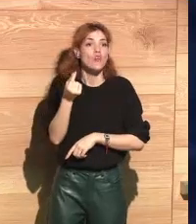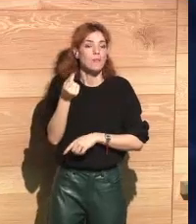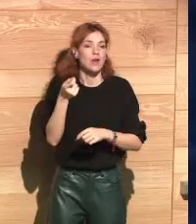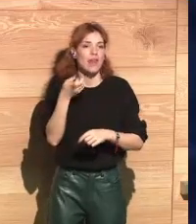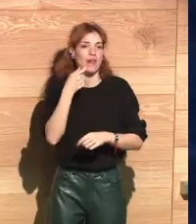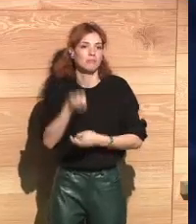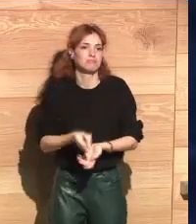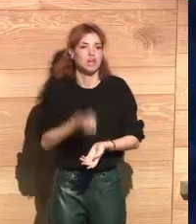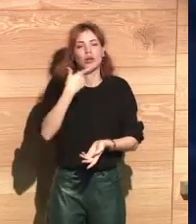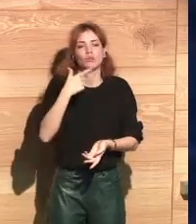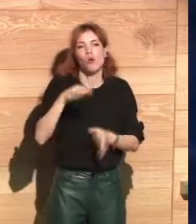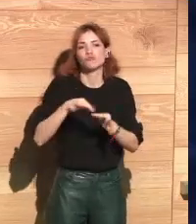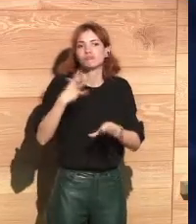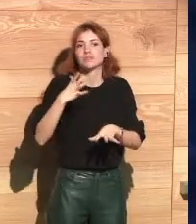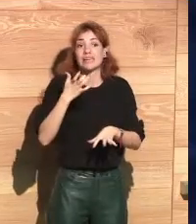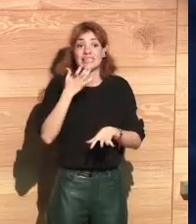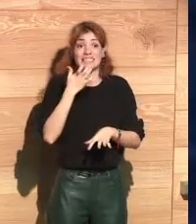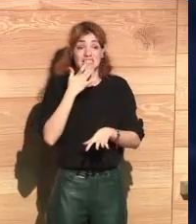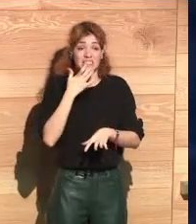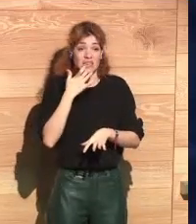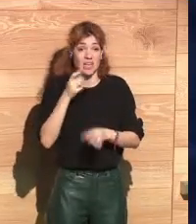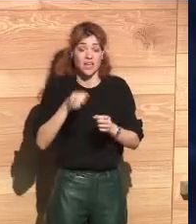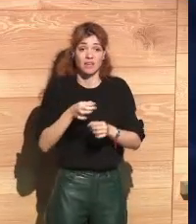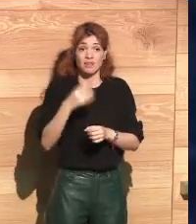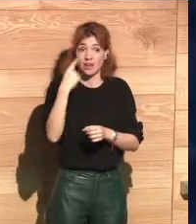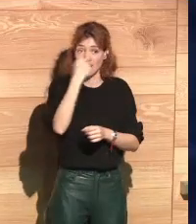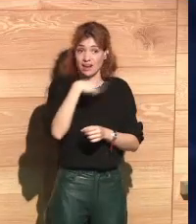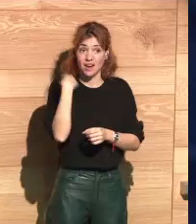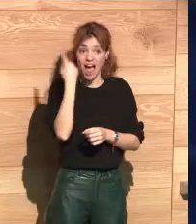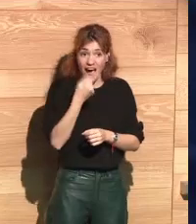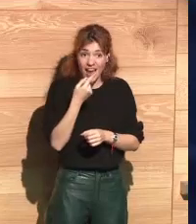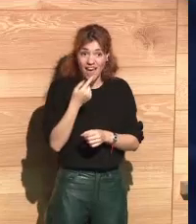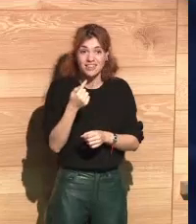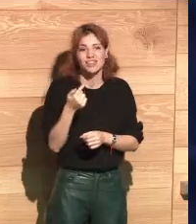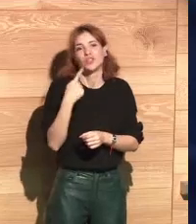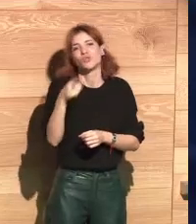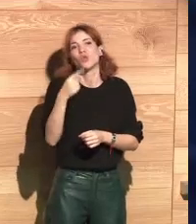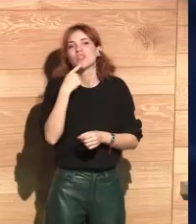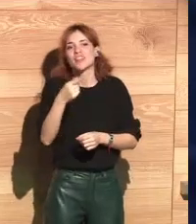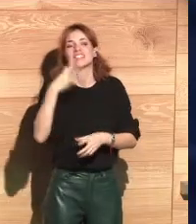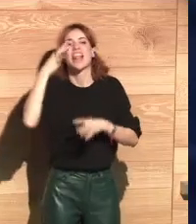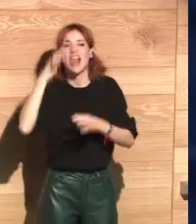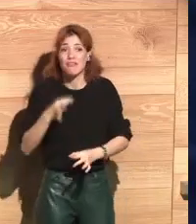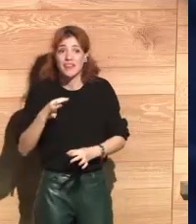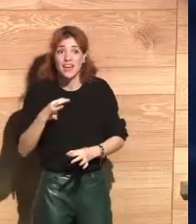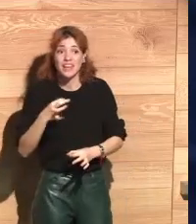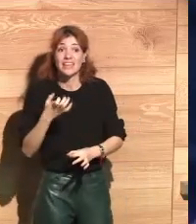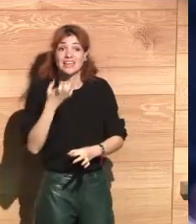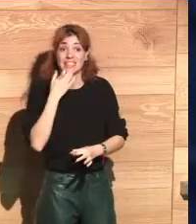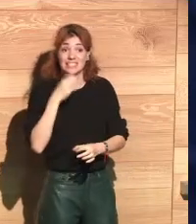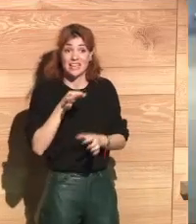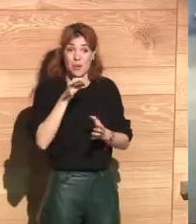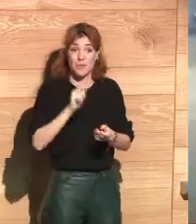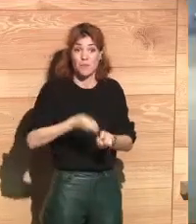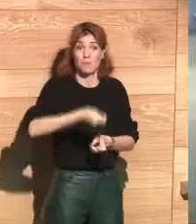and you would say, you would flip a coin and you would say, depending on